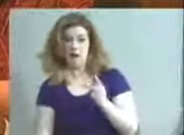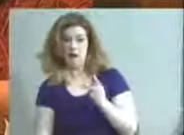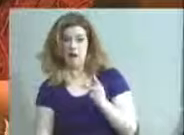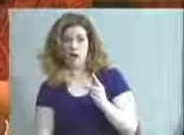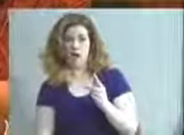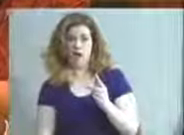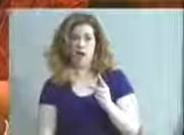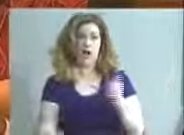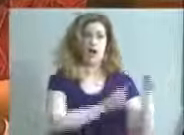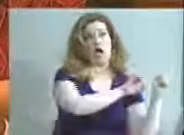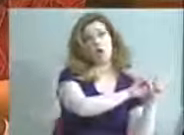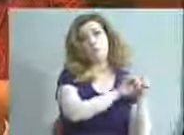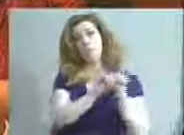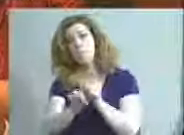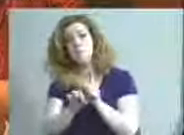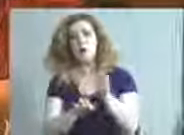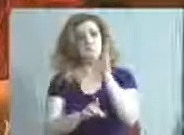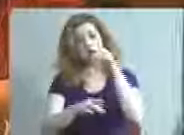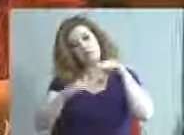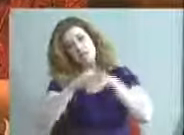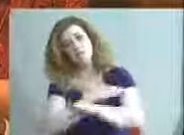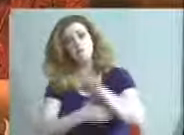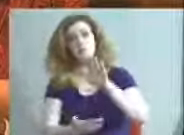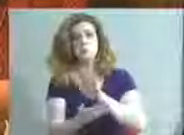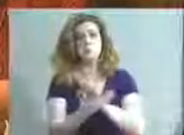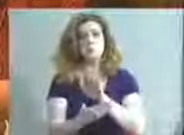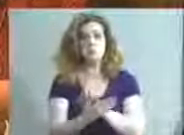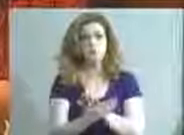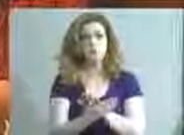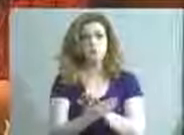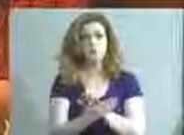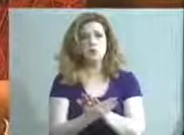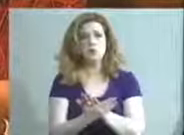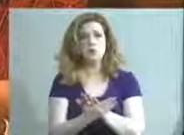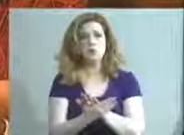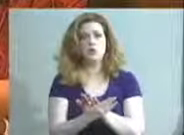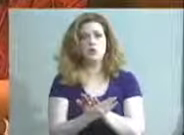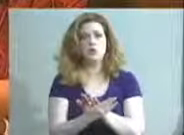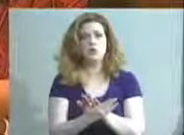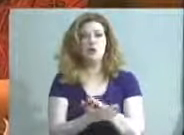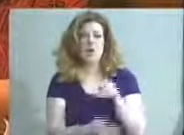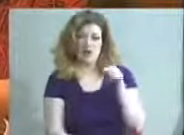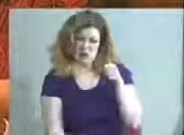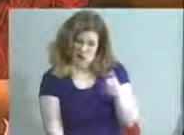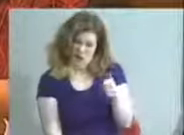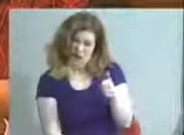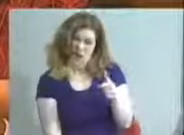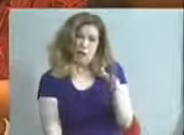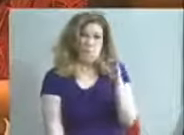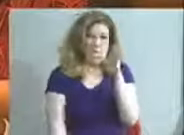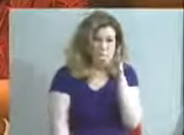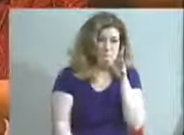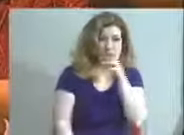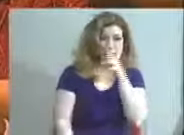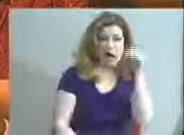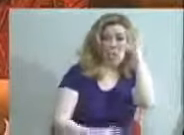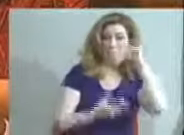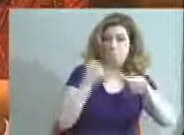brought her mother into the school and her mother and her boyfriend